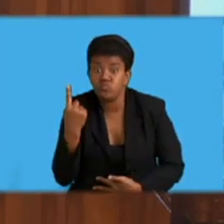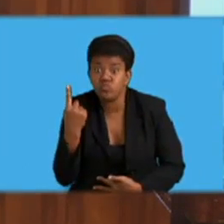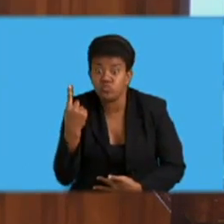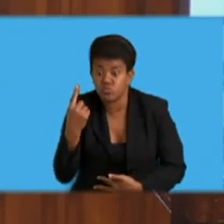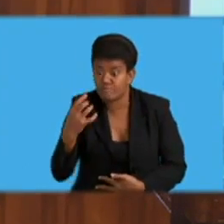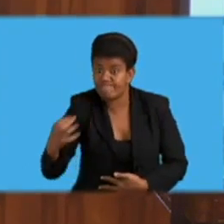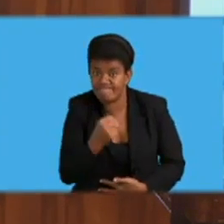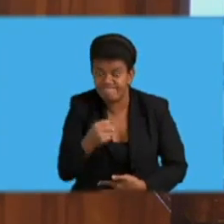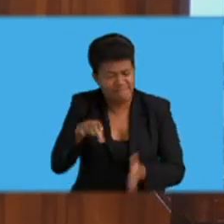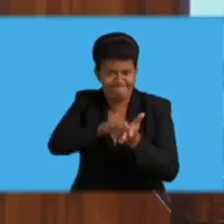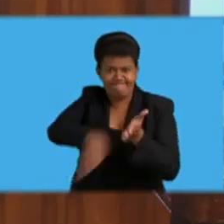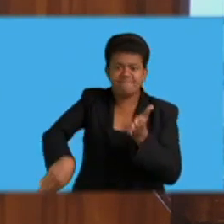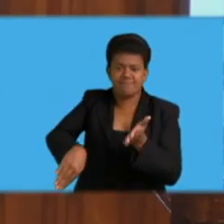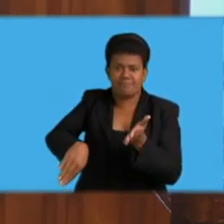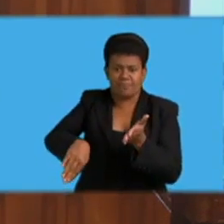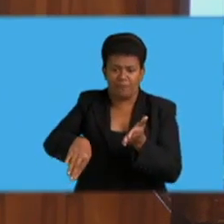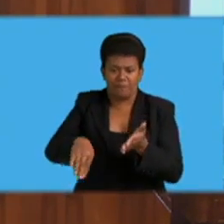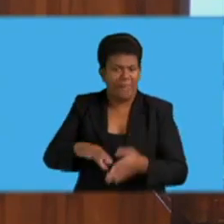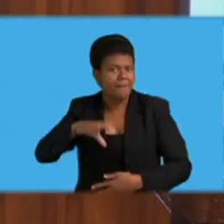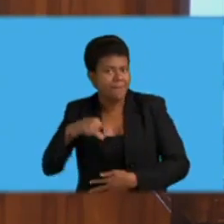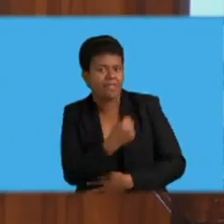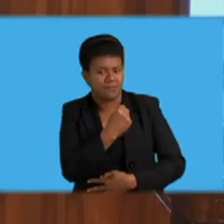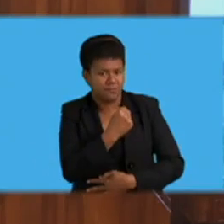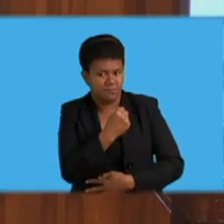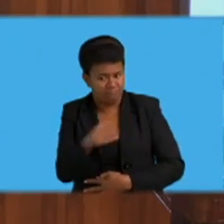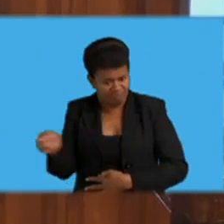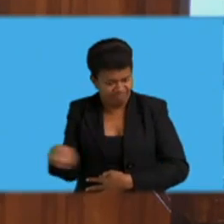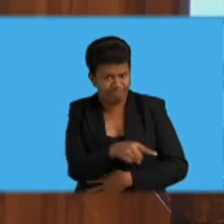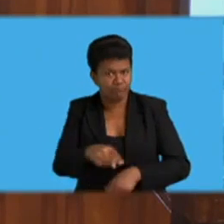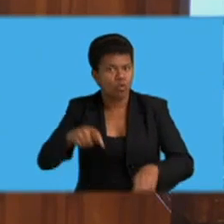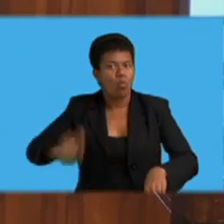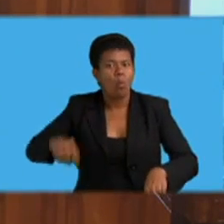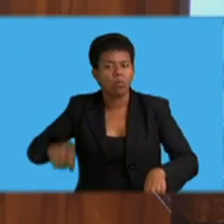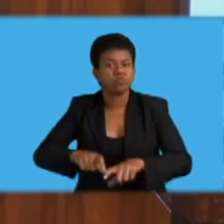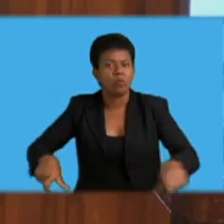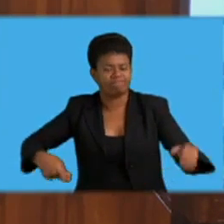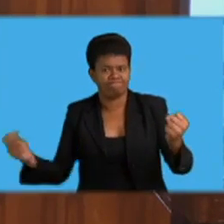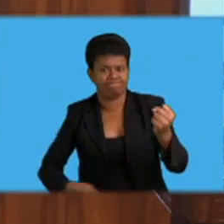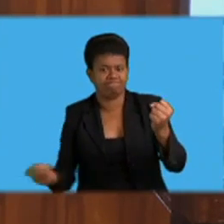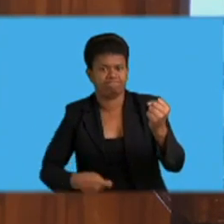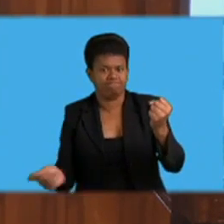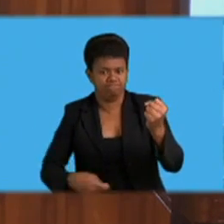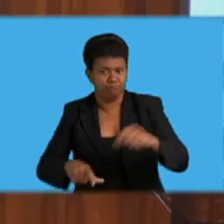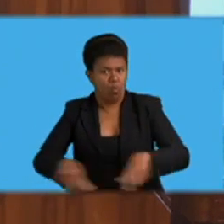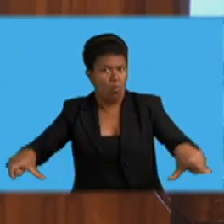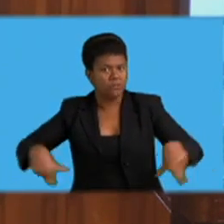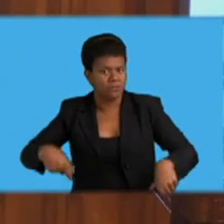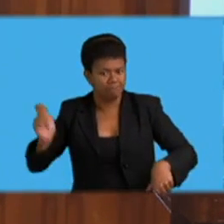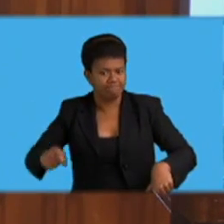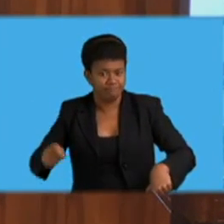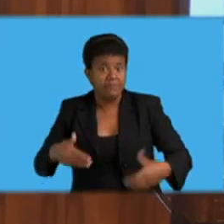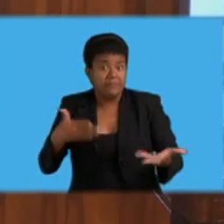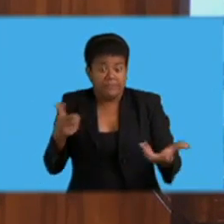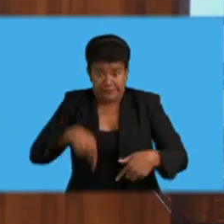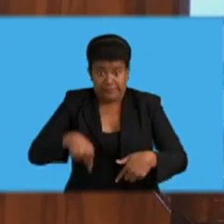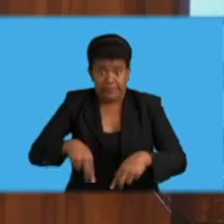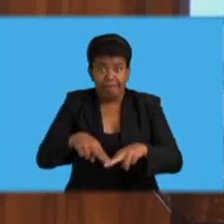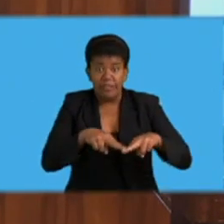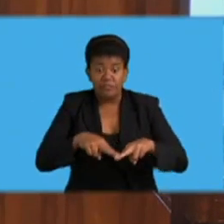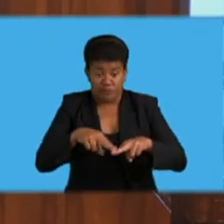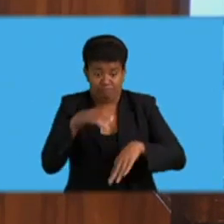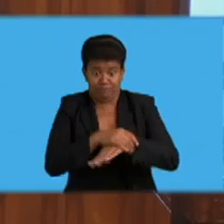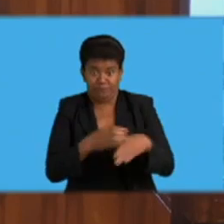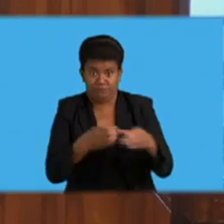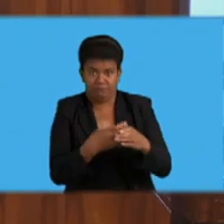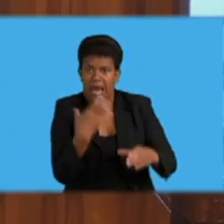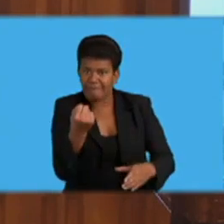The sexual offences unit of the Fiji Police Force, Honorable Deputy Speaker, specializes in investigations